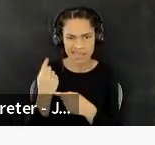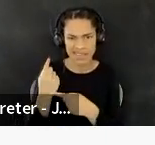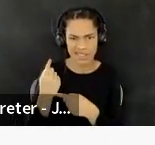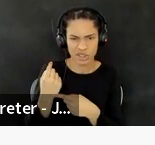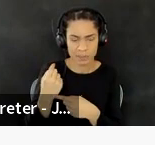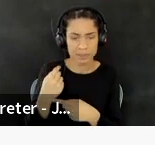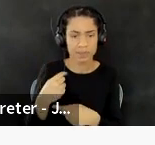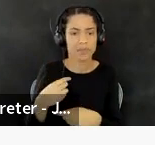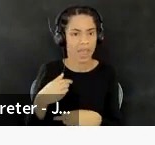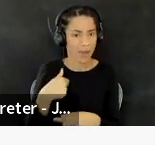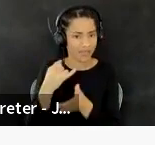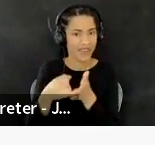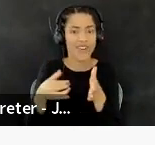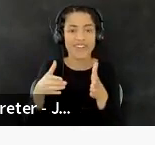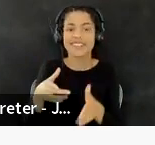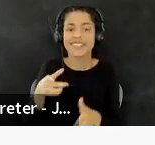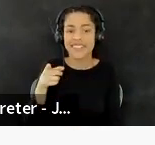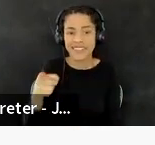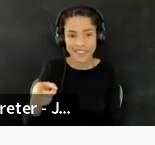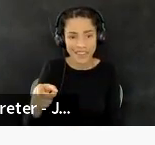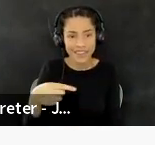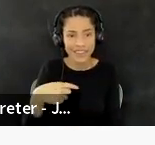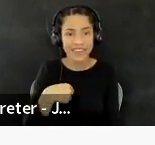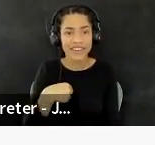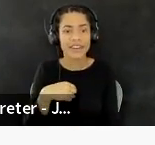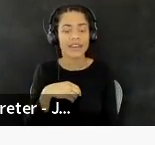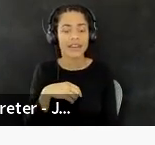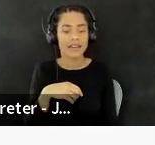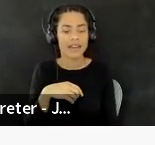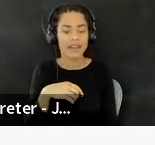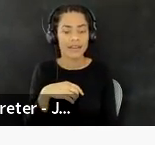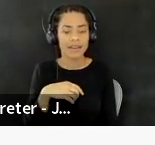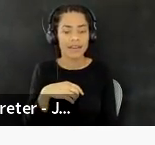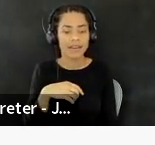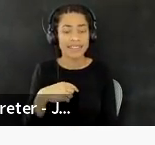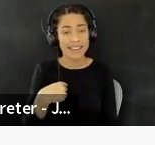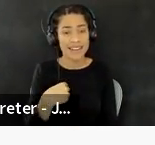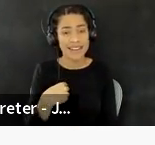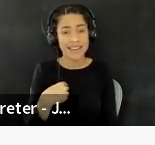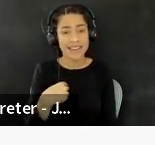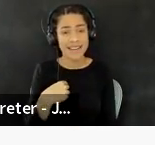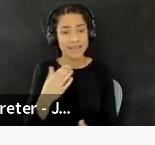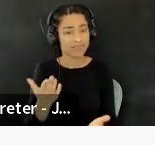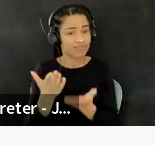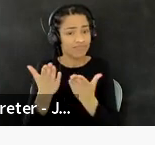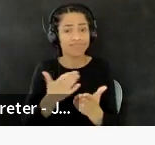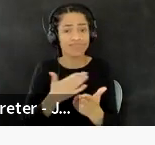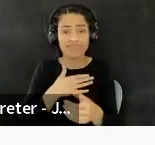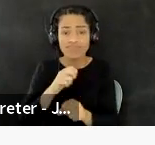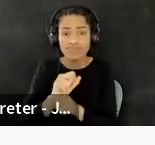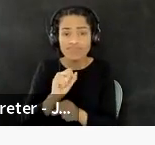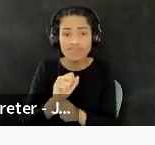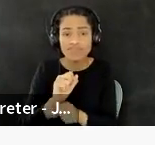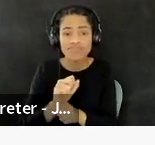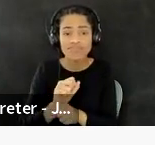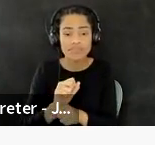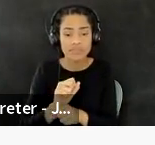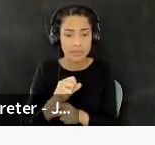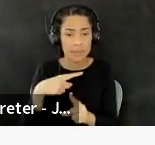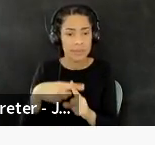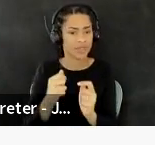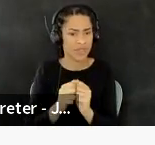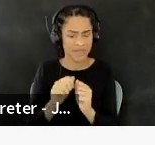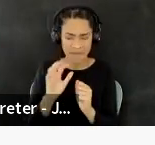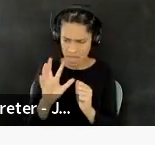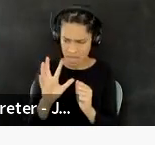artist in that and, um, I was able to present my work along with five, six,